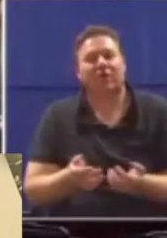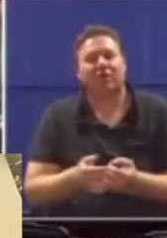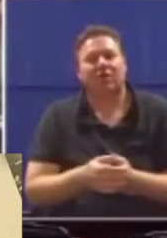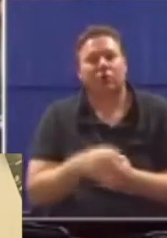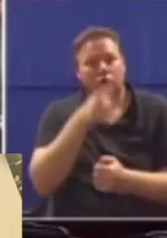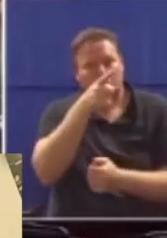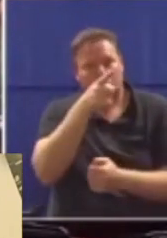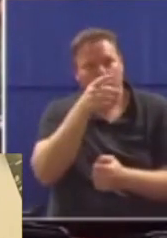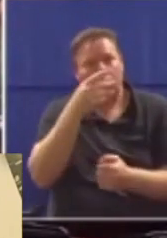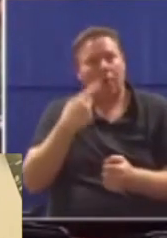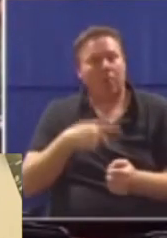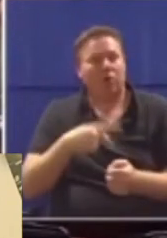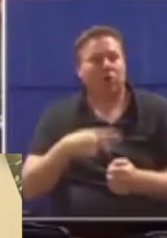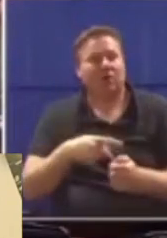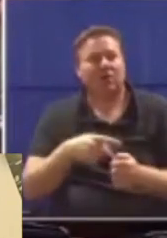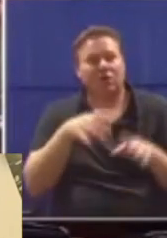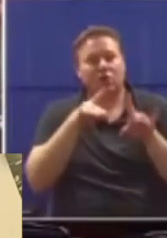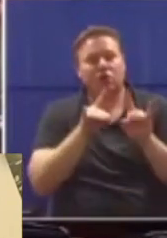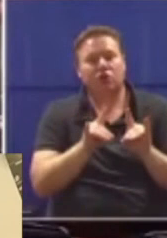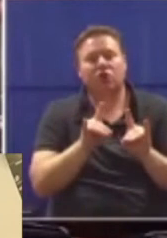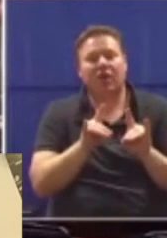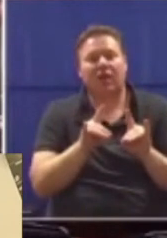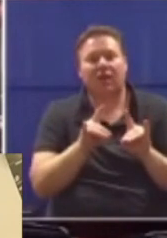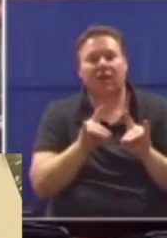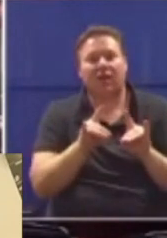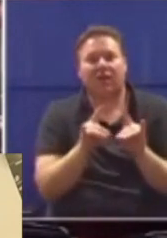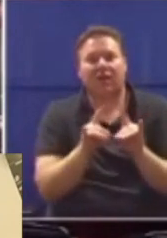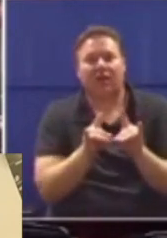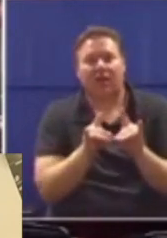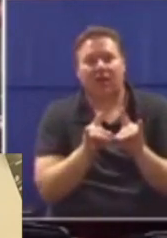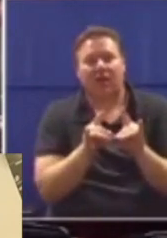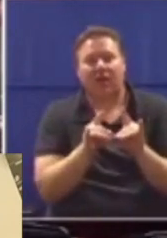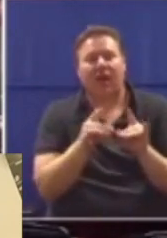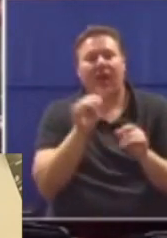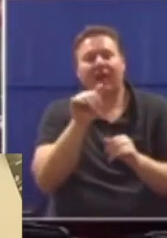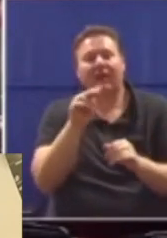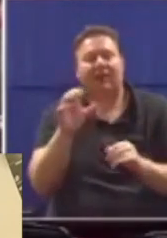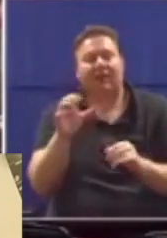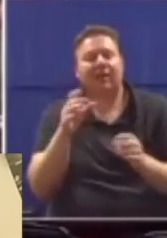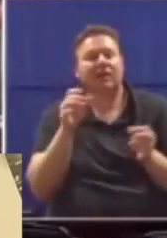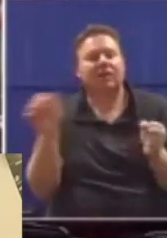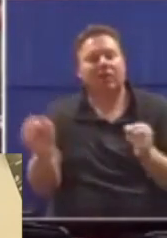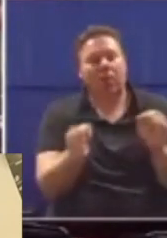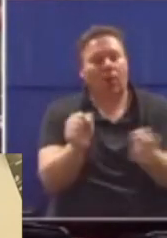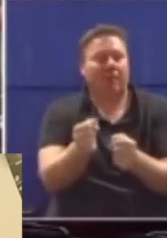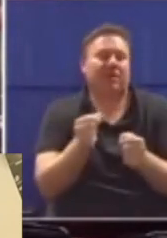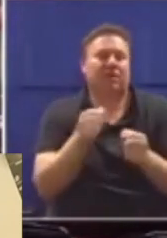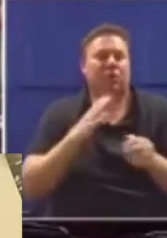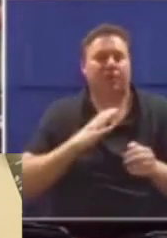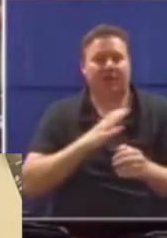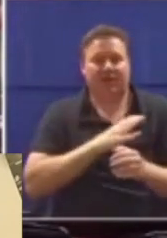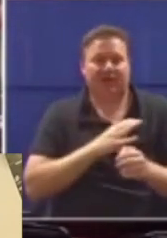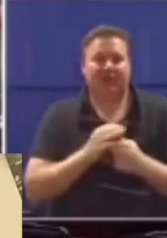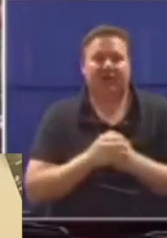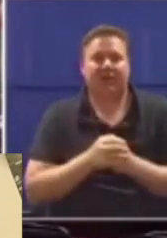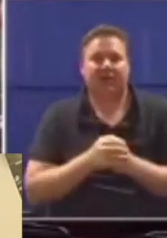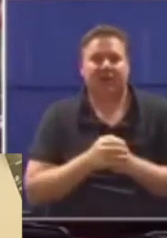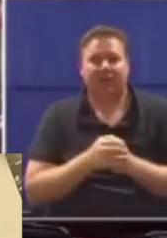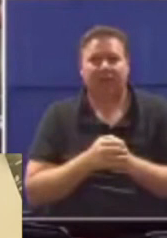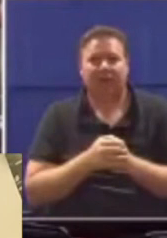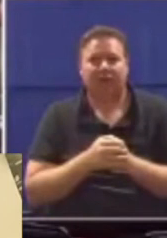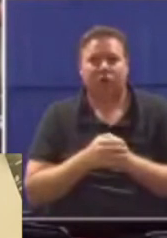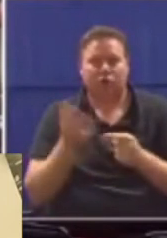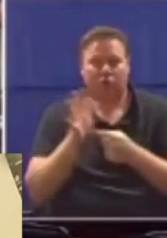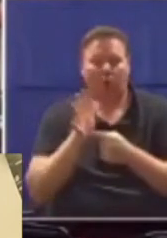personally the Chair of the ANC Deployment Commits . In light of these findings, it is clear that